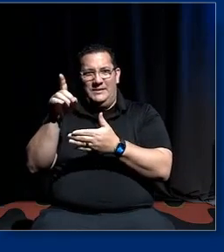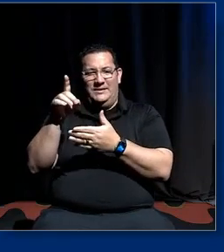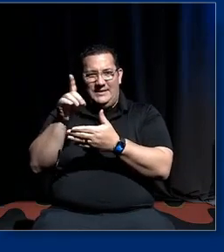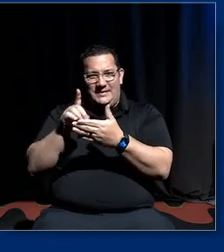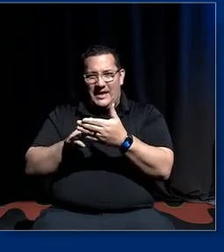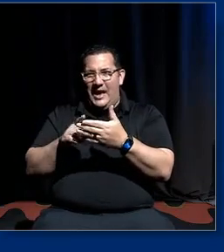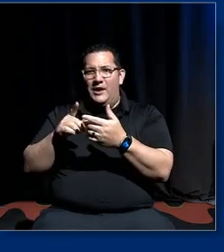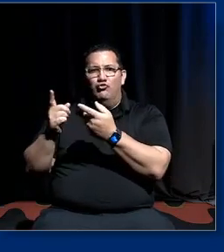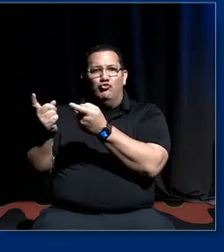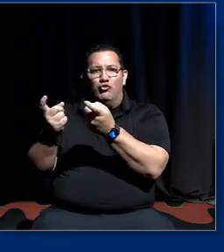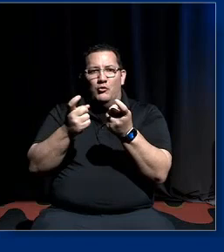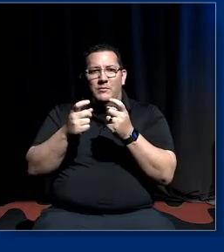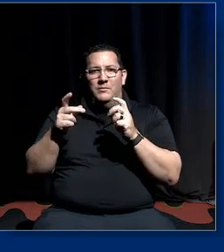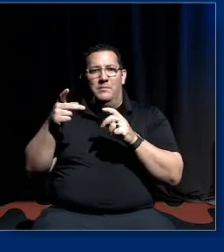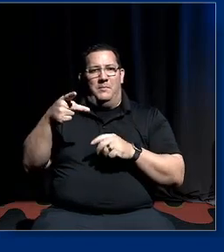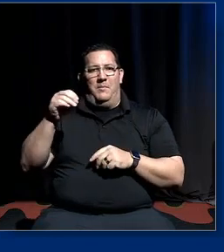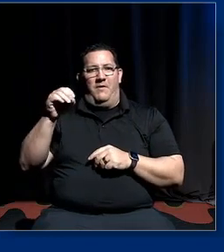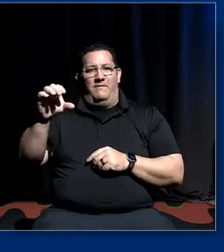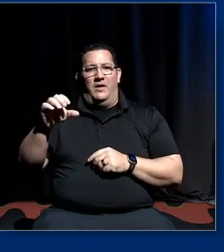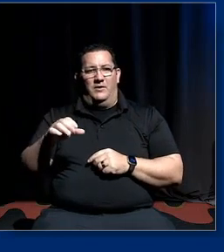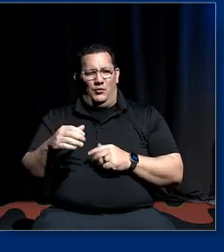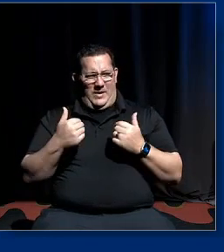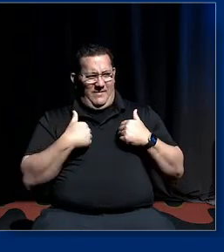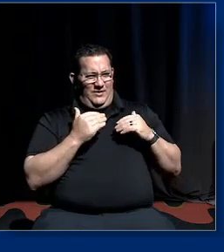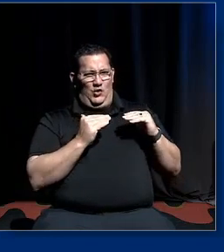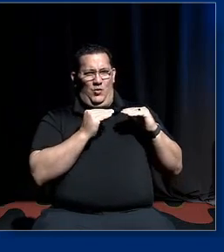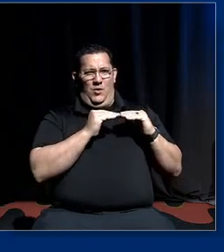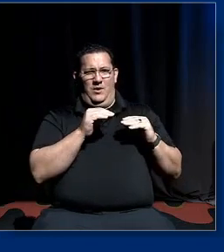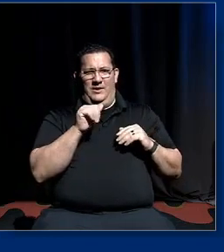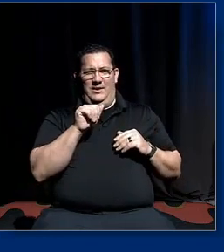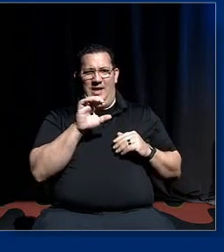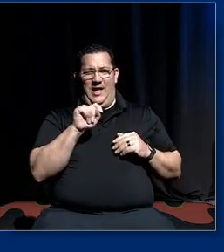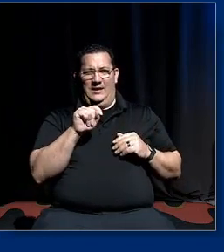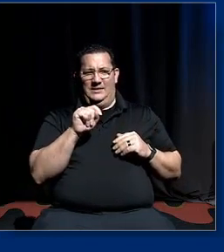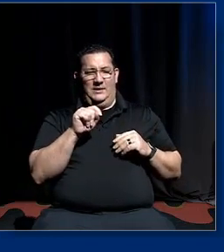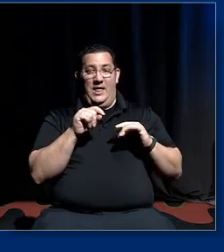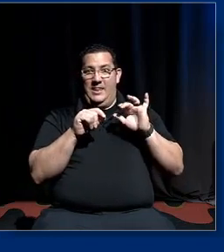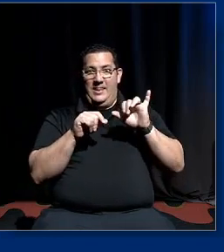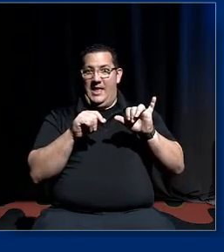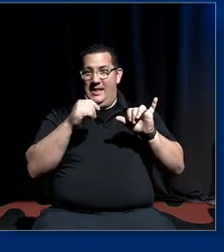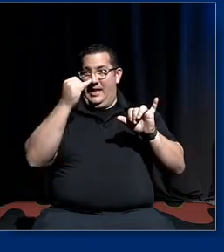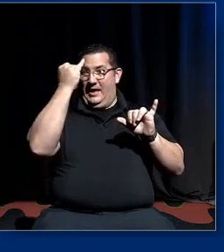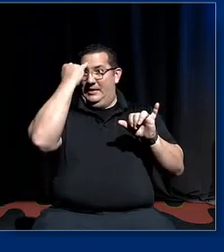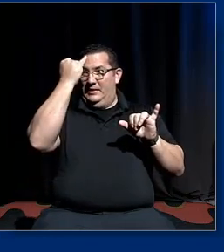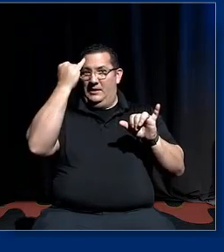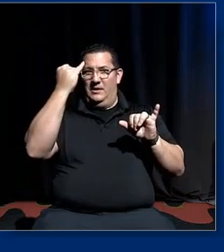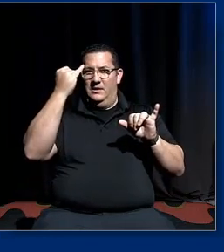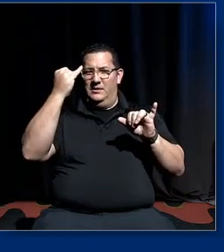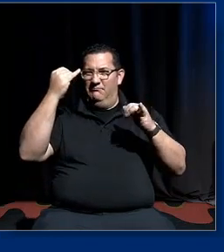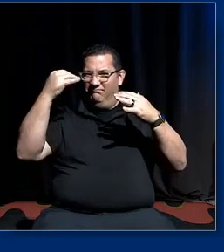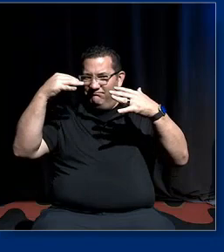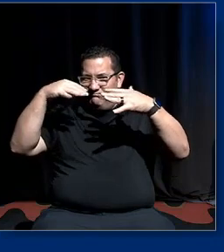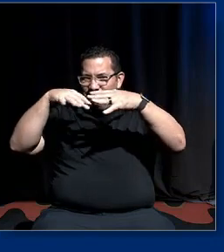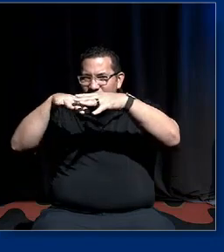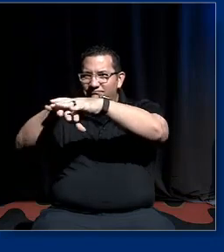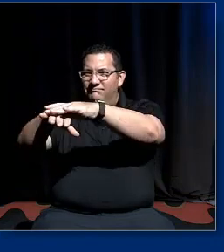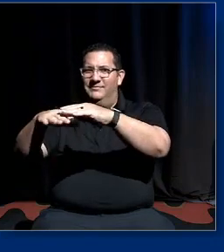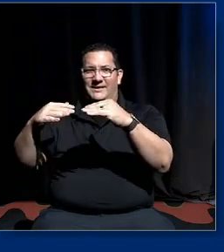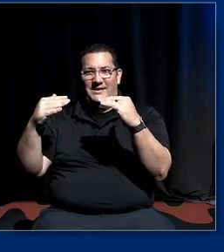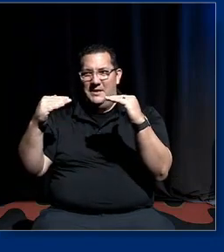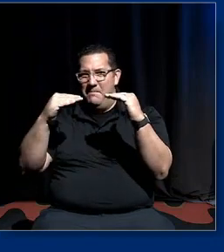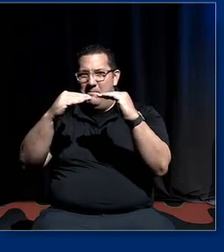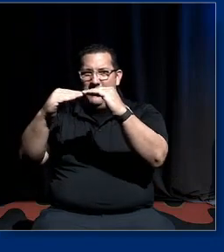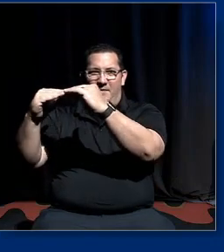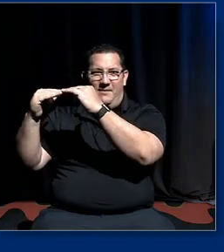was well now we've got the equality act we have to mainstream equity and mainstreaming equity means doing away